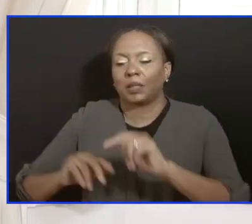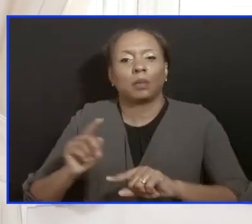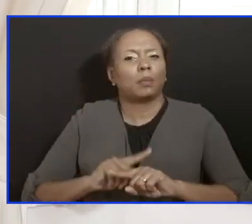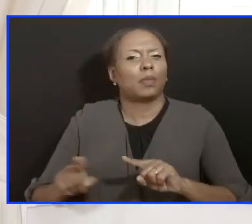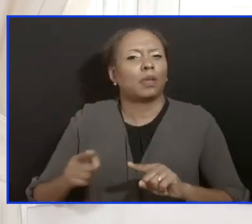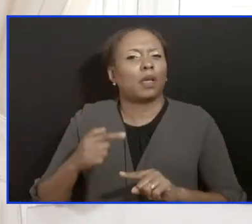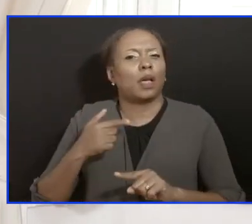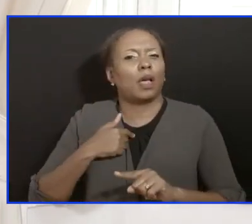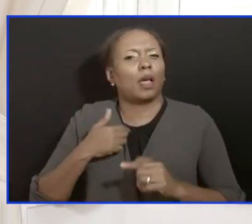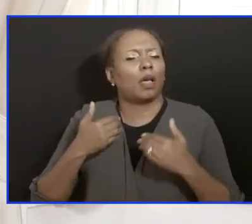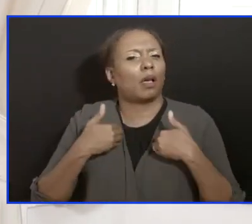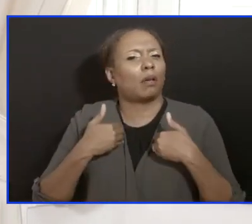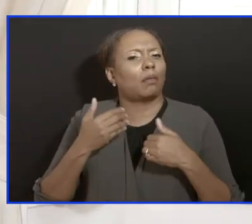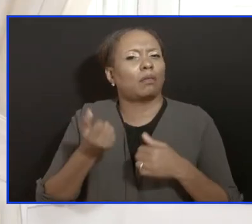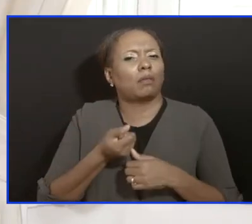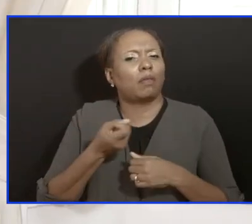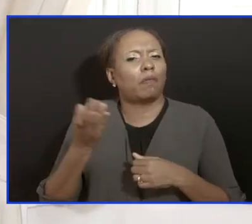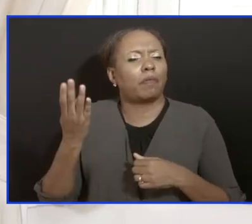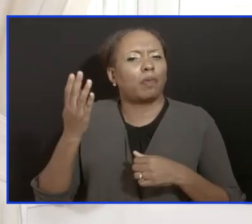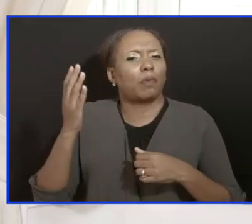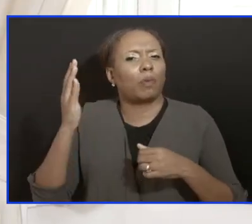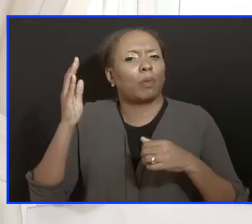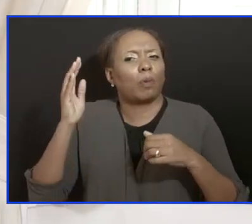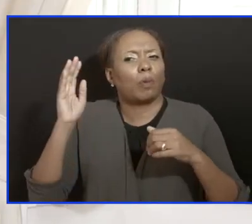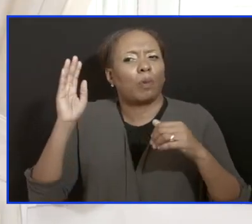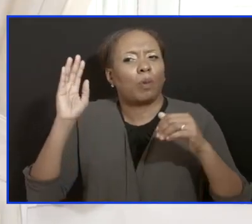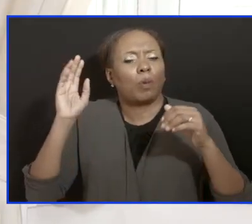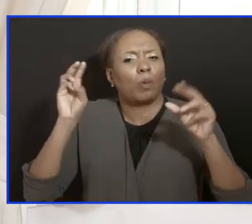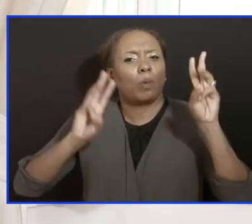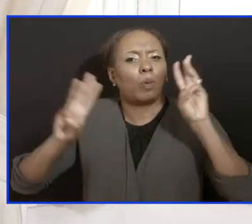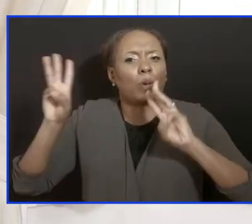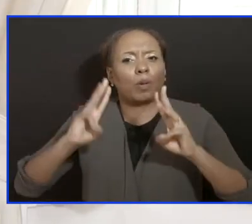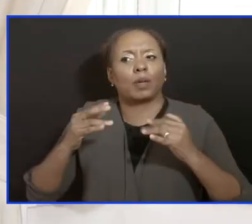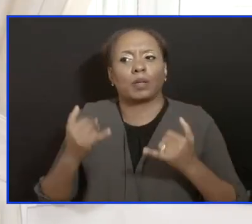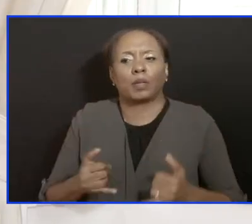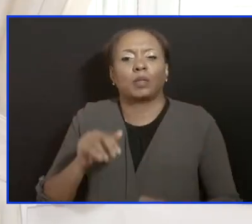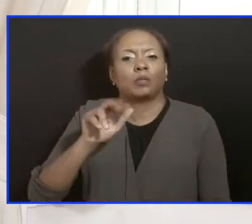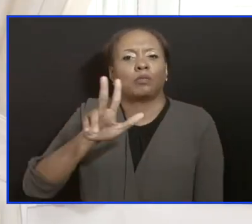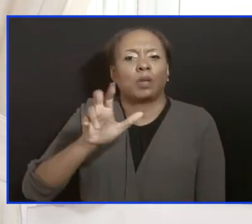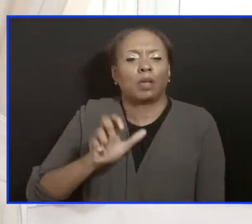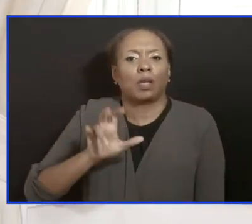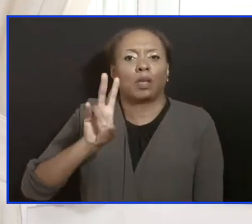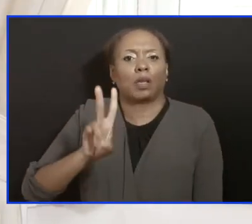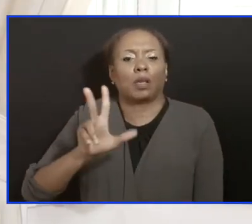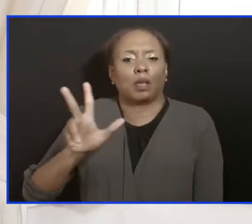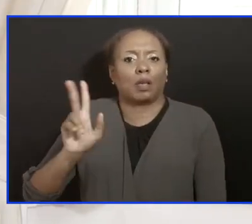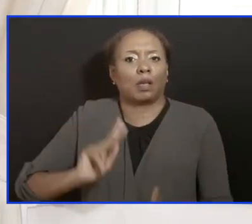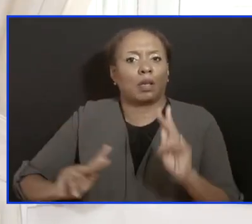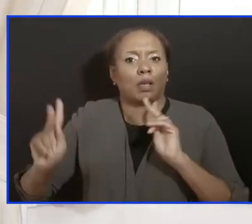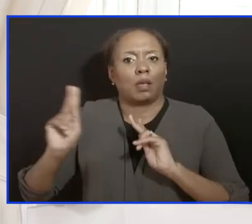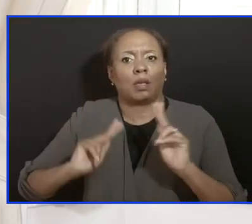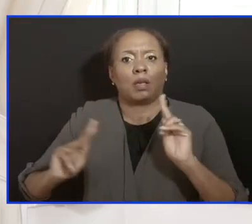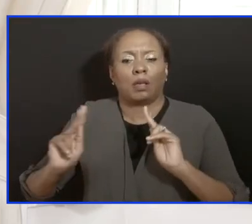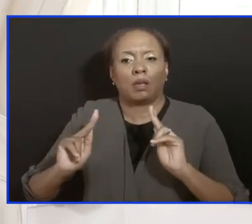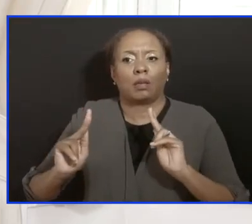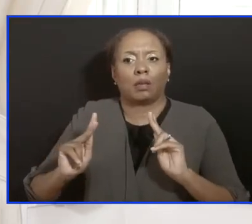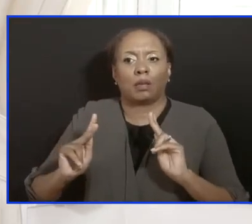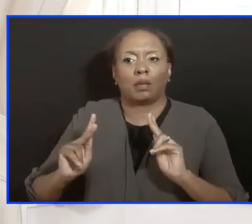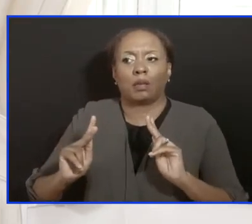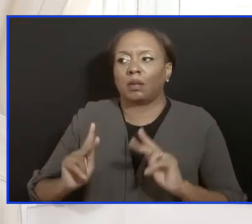I do have. Right now we have 373 persons who have refused